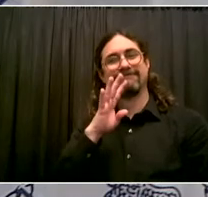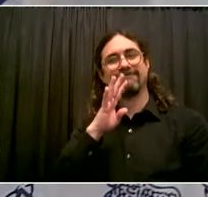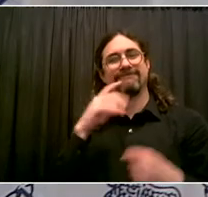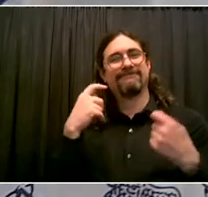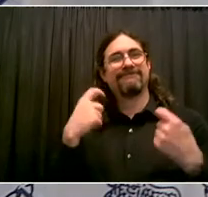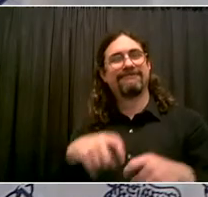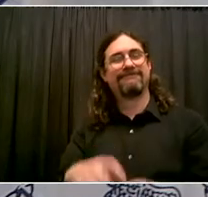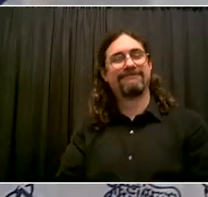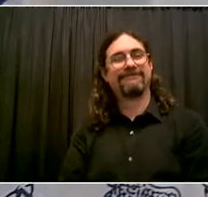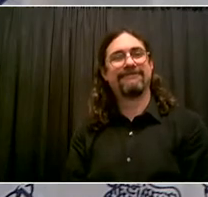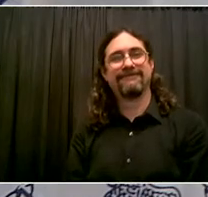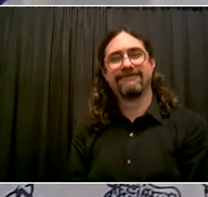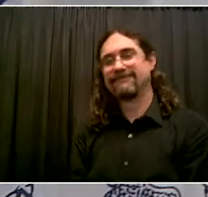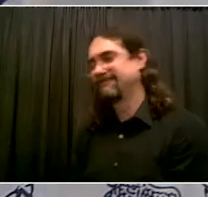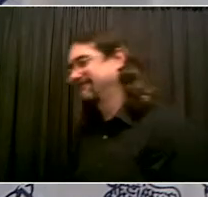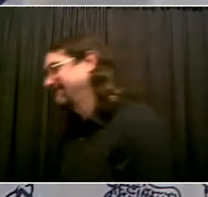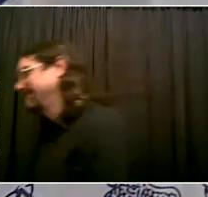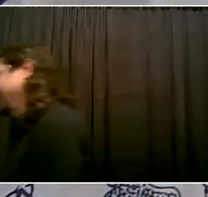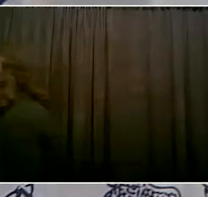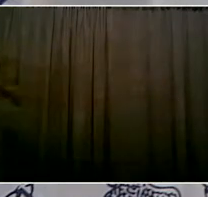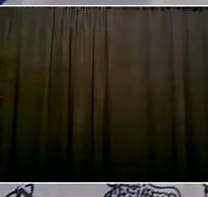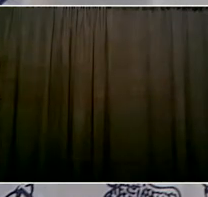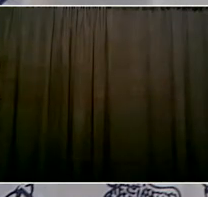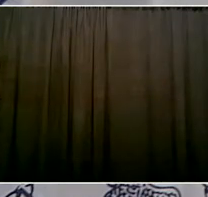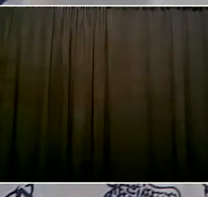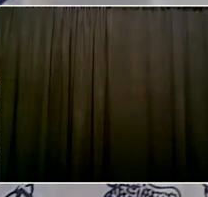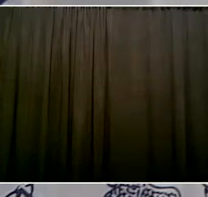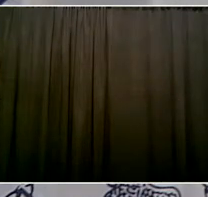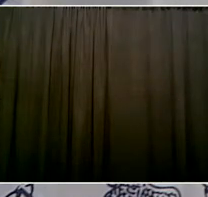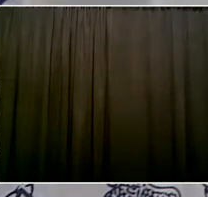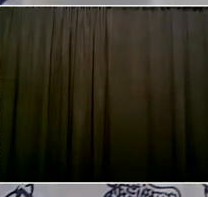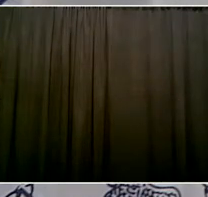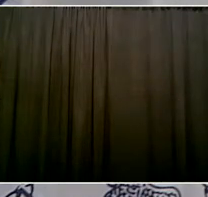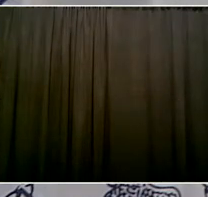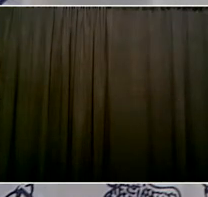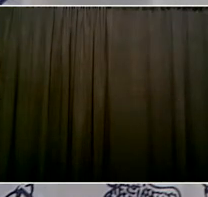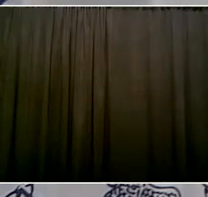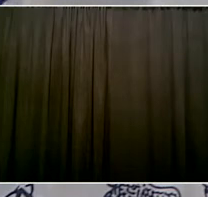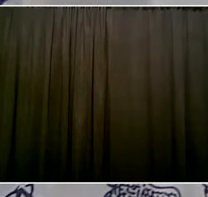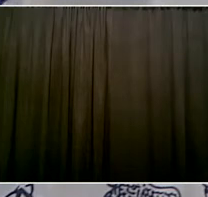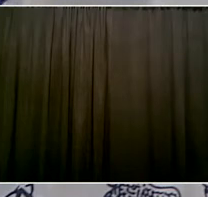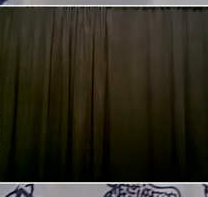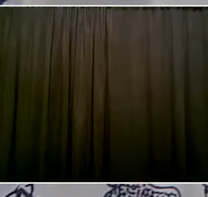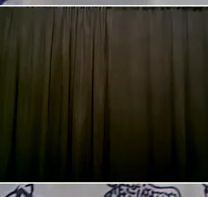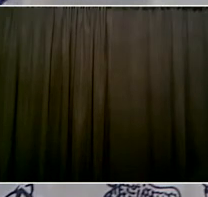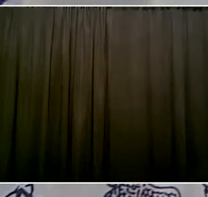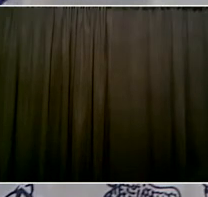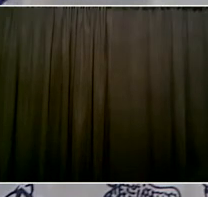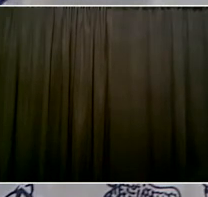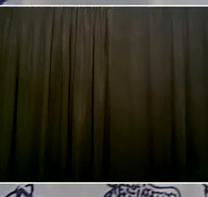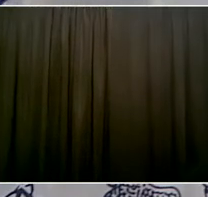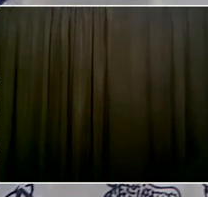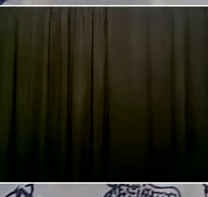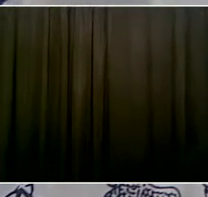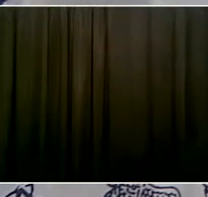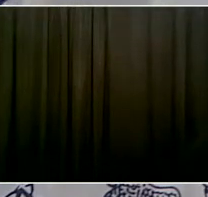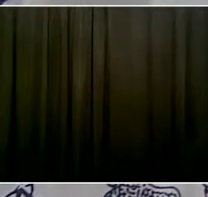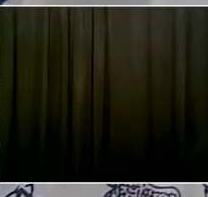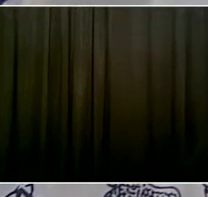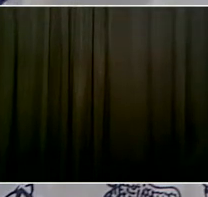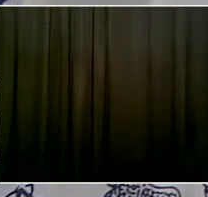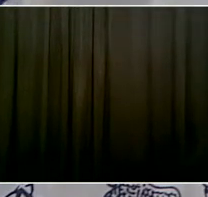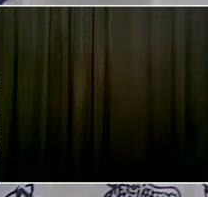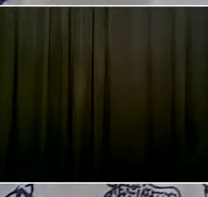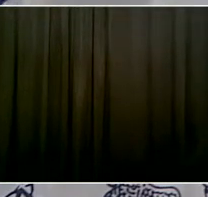vacuna para COVID de Johnson & Johnson. La vacuna es segura, eficaz y muy